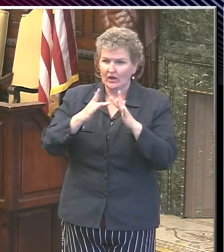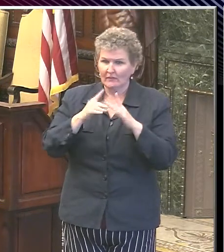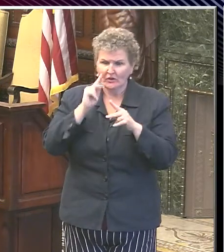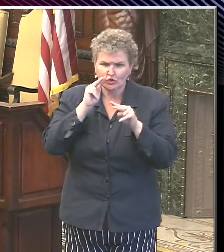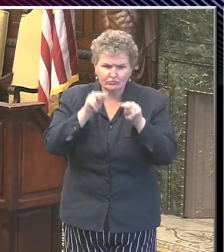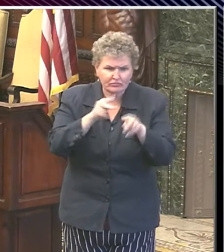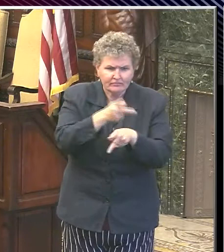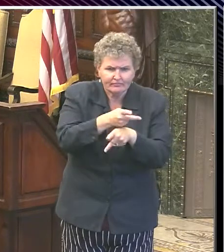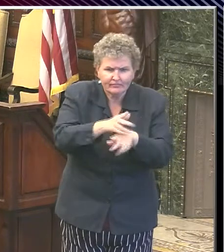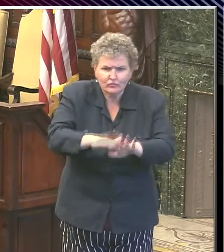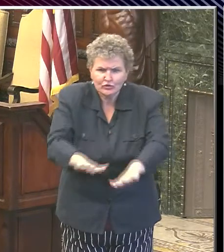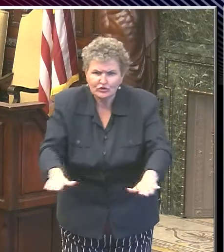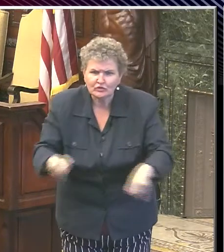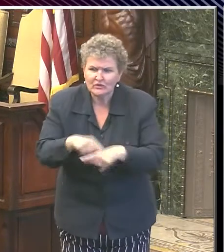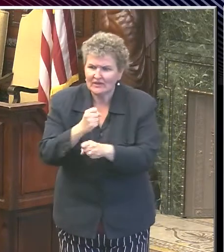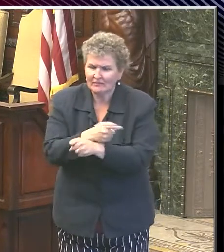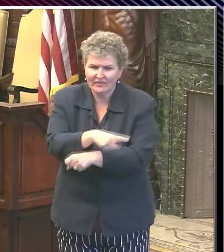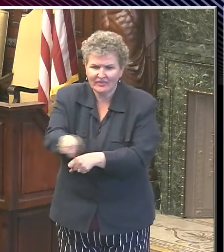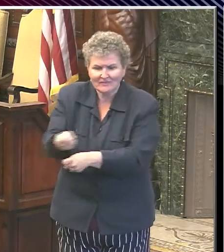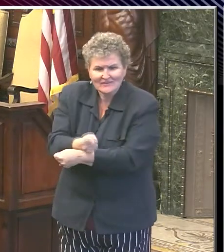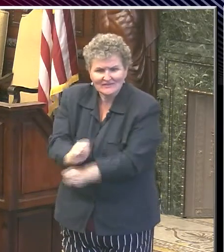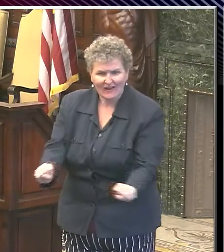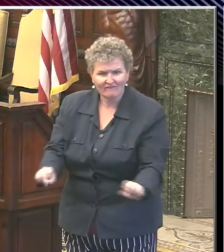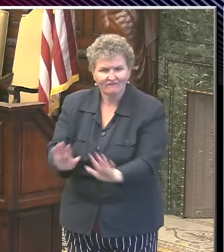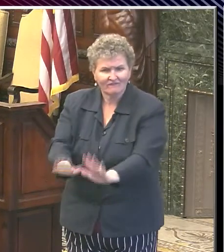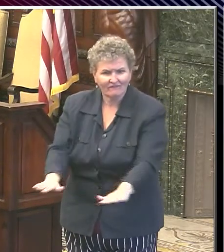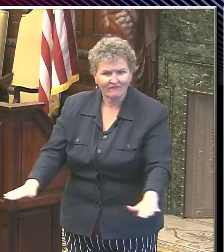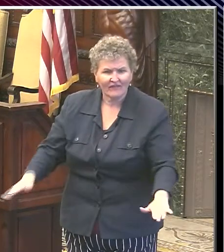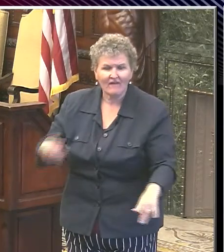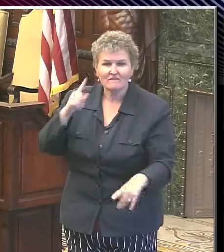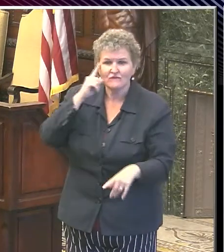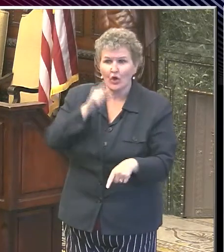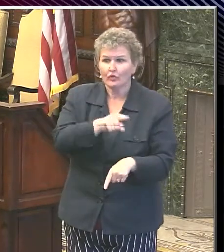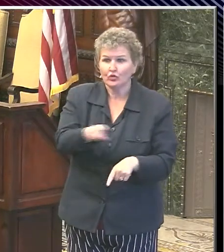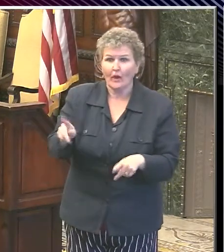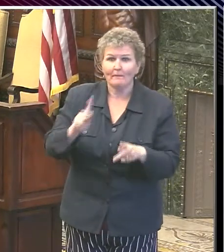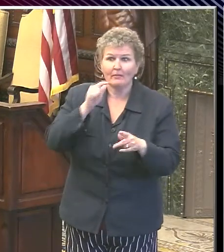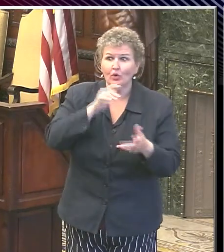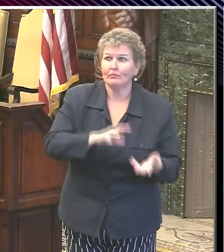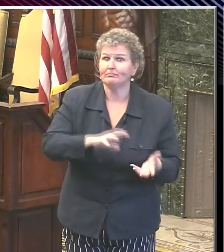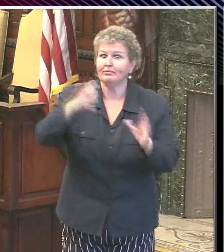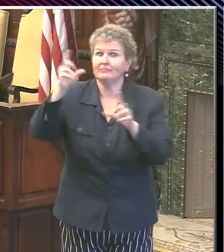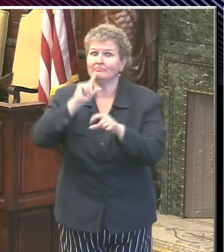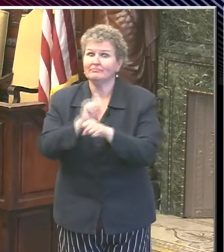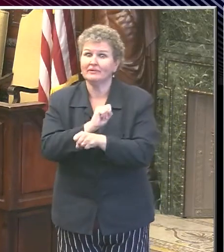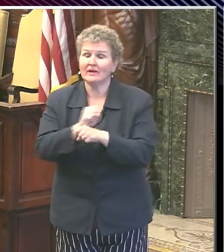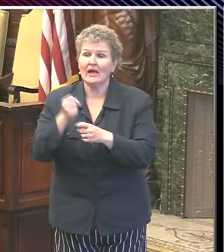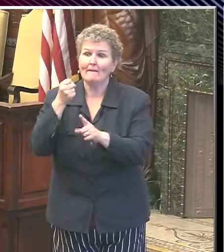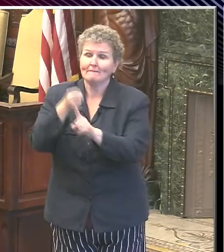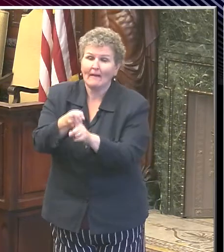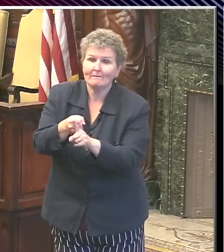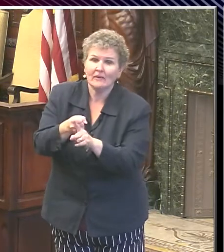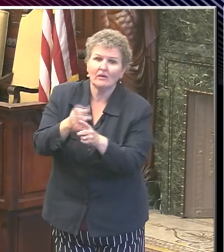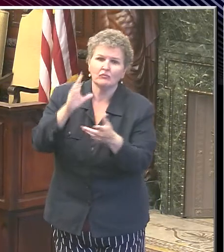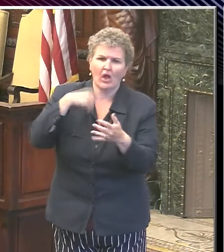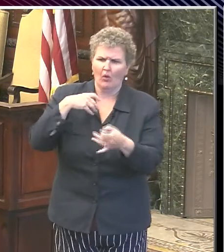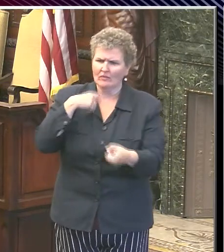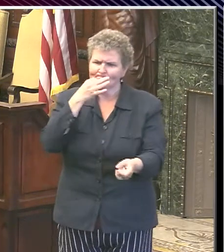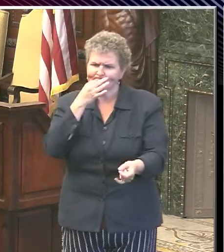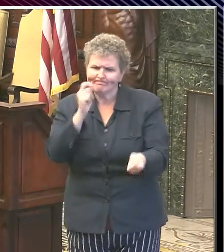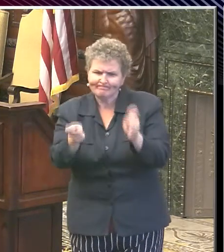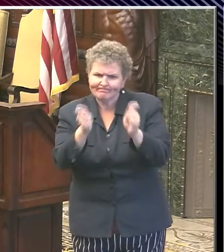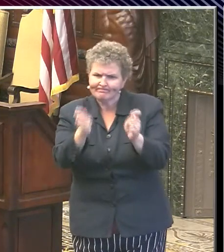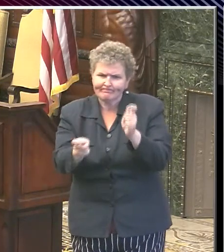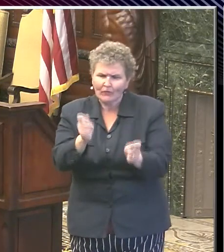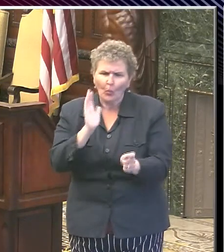the staff safe. If something turns out to be different than that, we will adjust accordingly. But, you know, this is